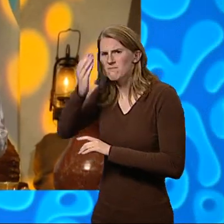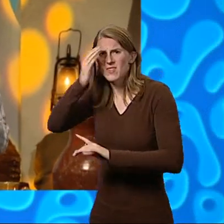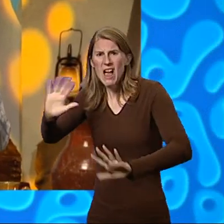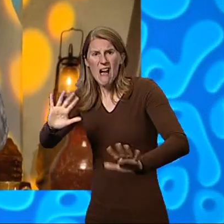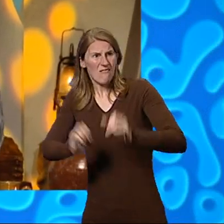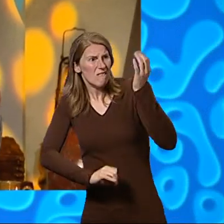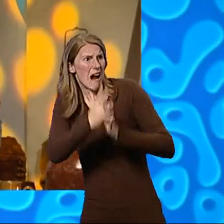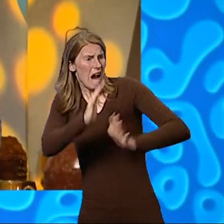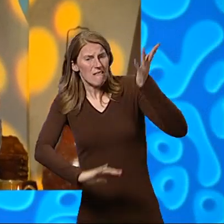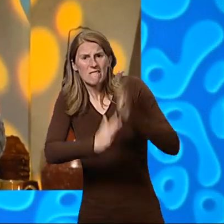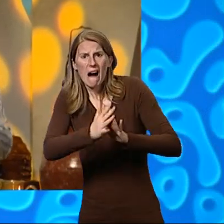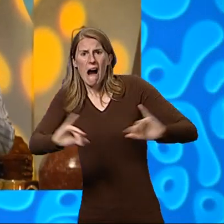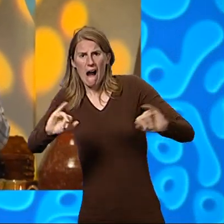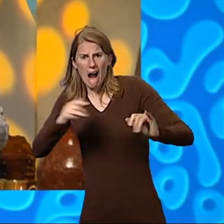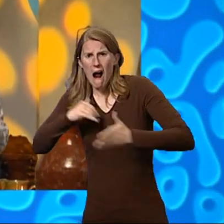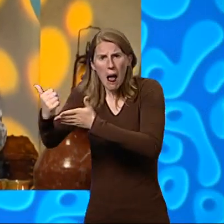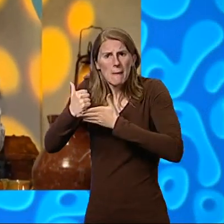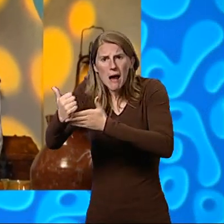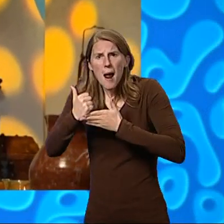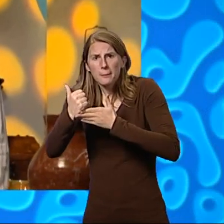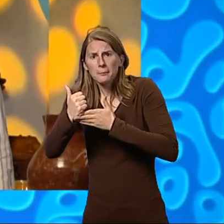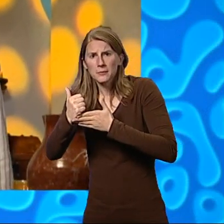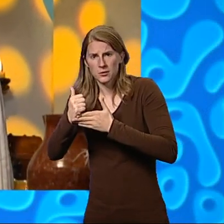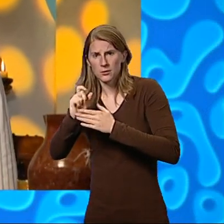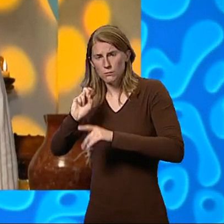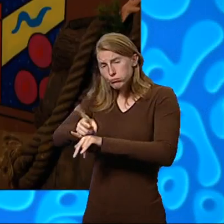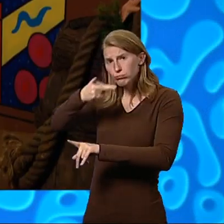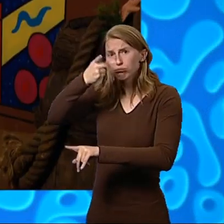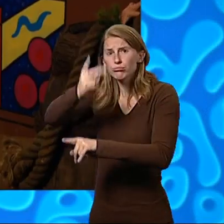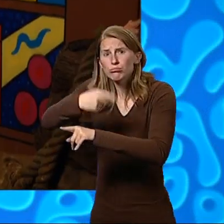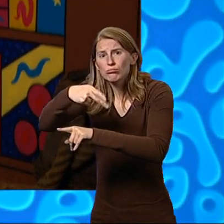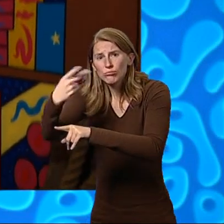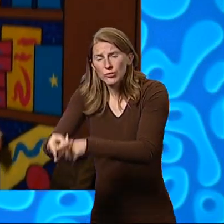as she tripped over Miss Snitty and went tumbling along the passage.